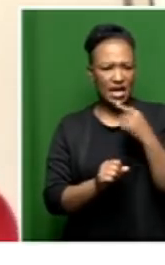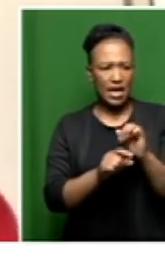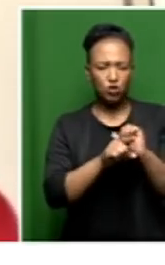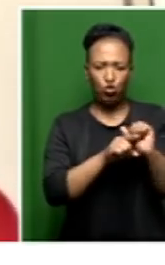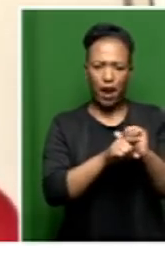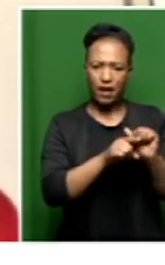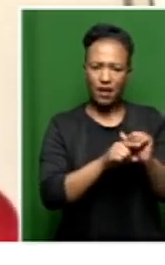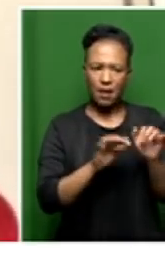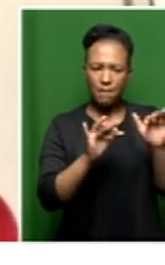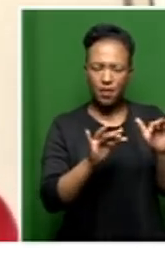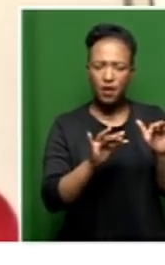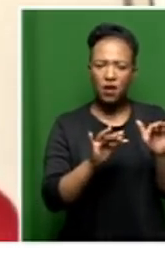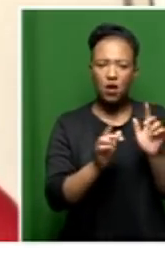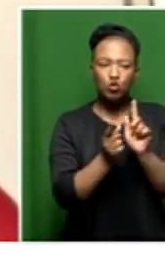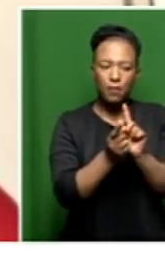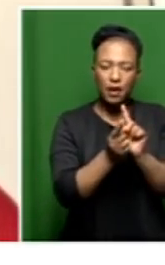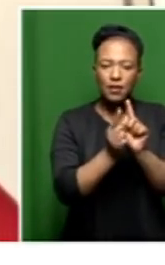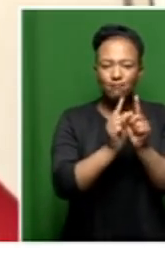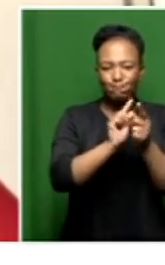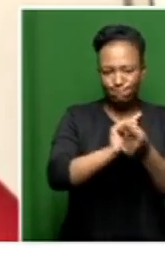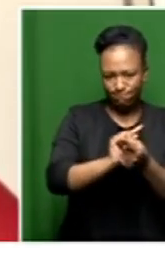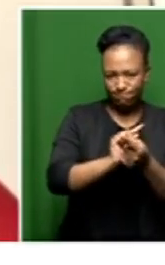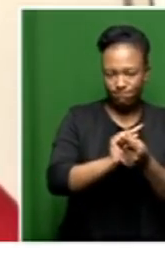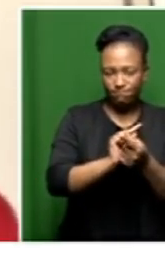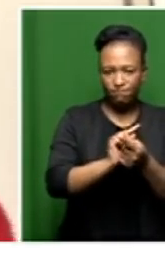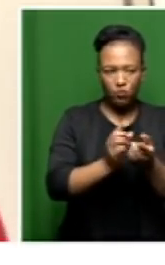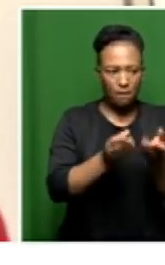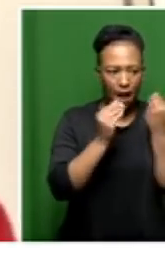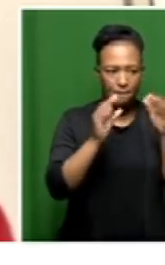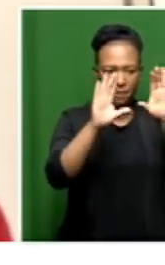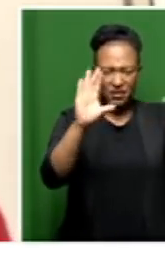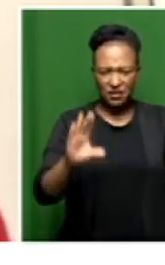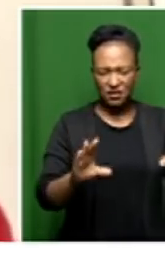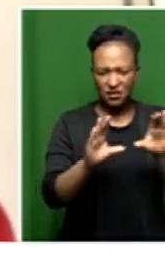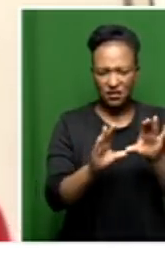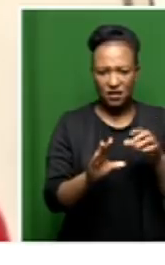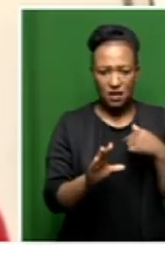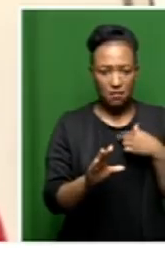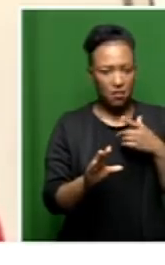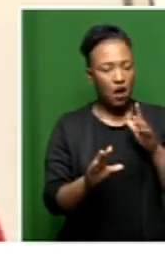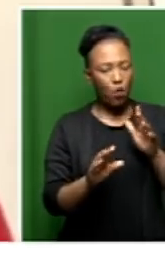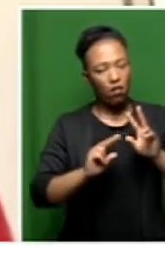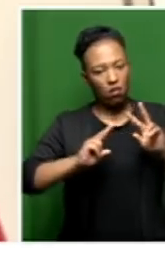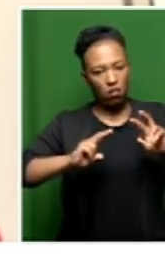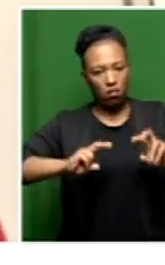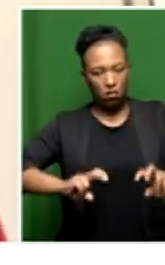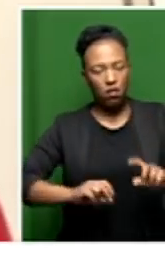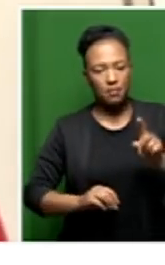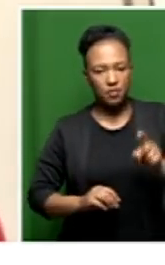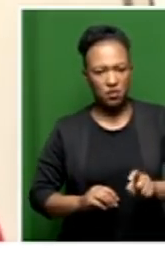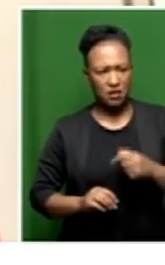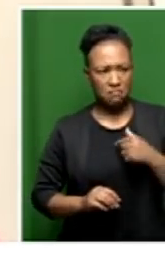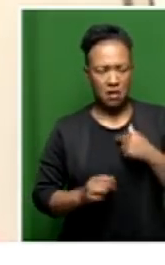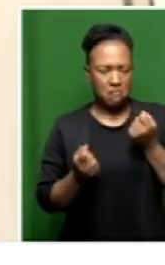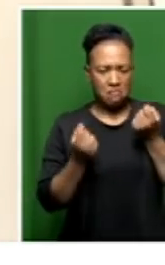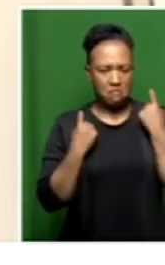train these people to become certificated. So I will need to investigate that, because I do not